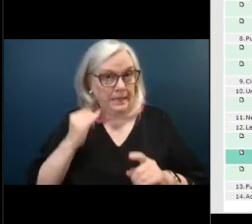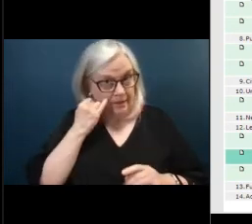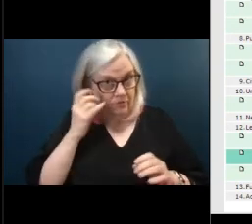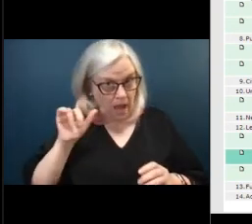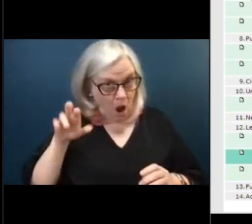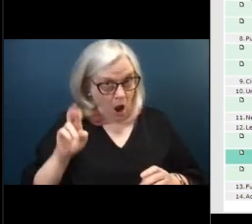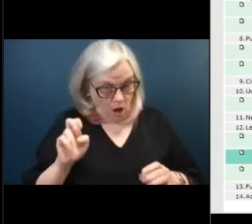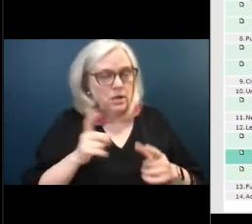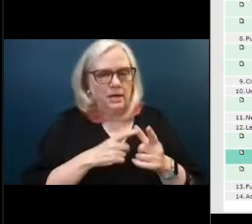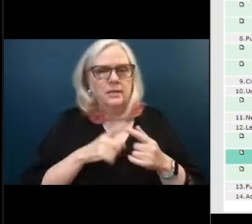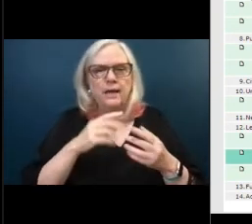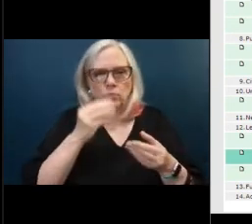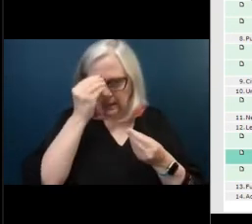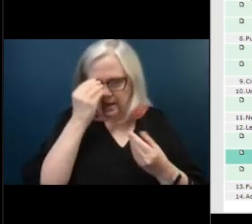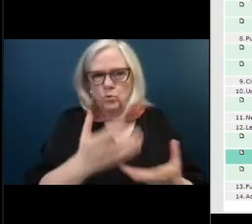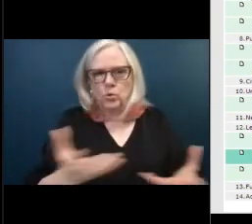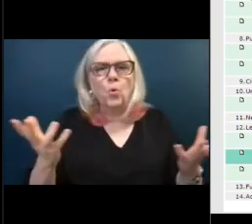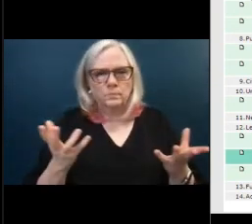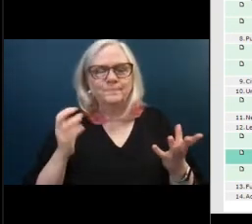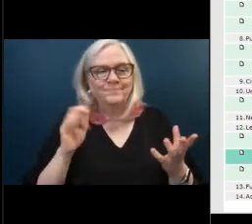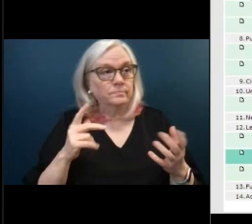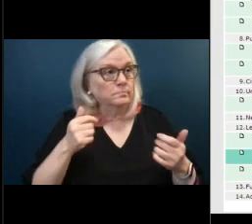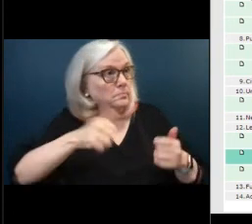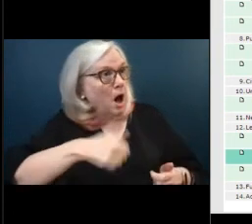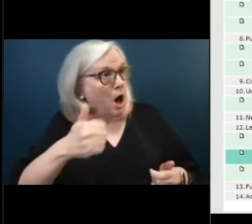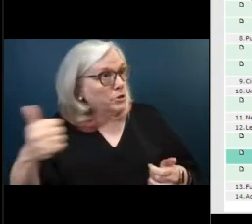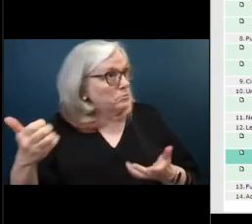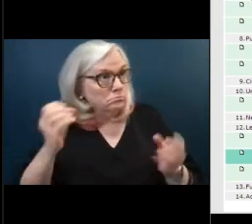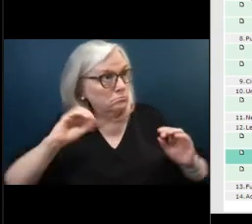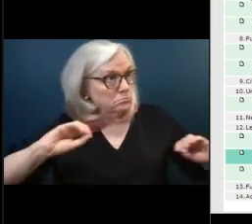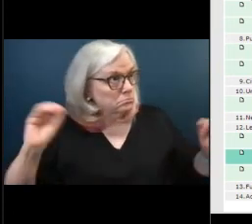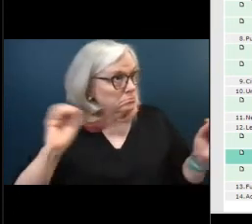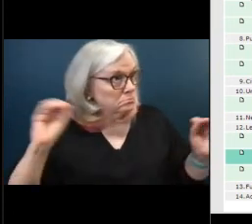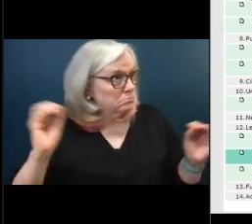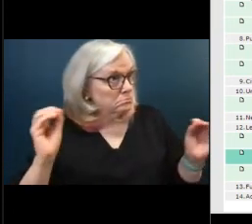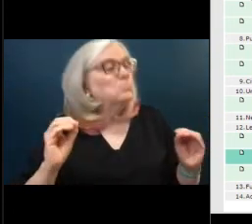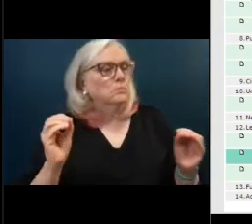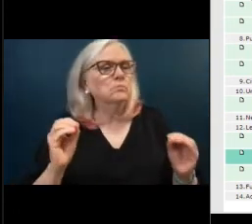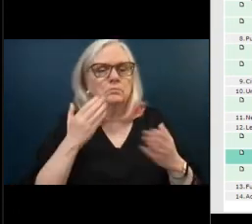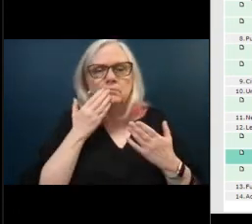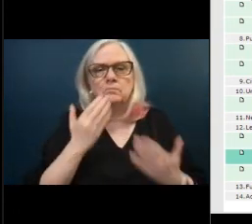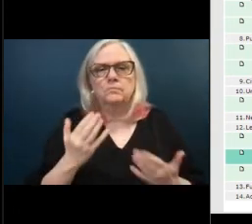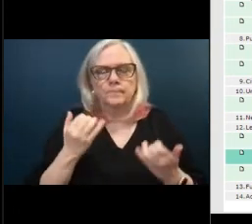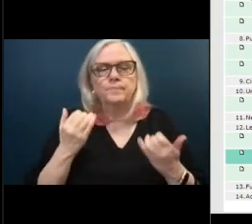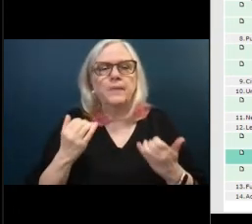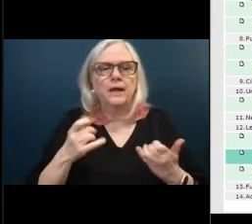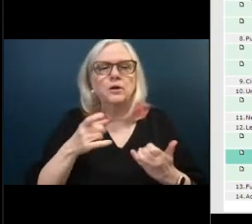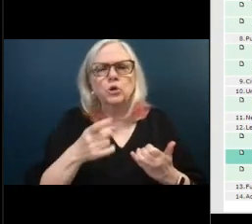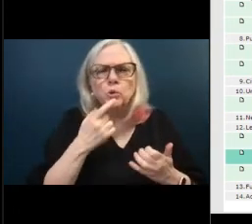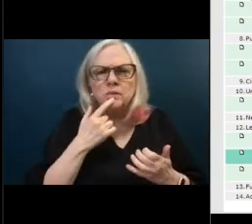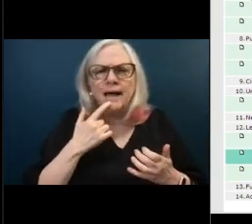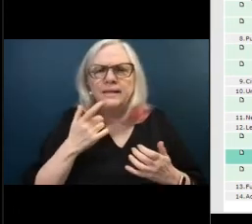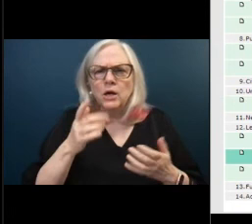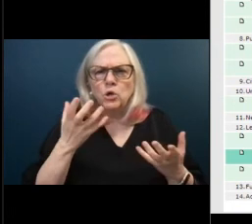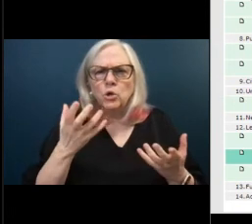anything else all right thank you we still need you said council you